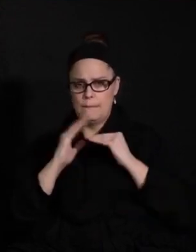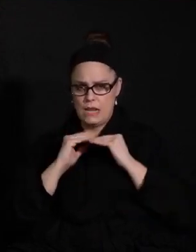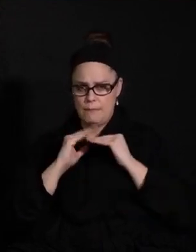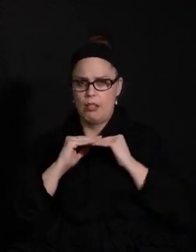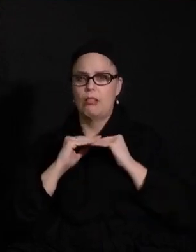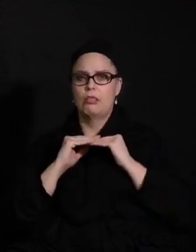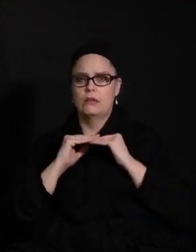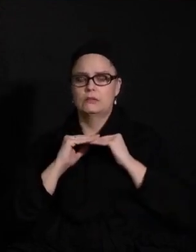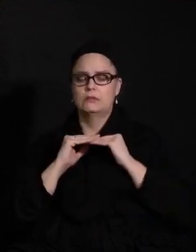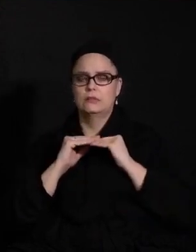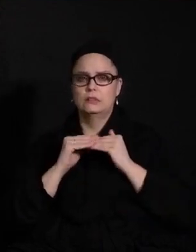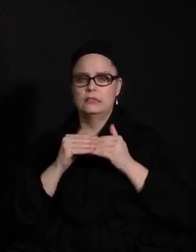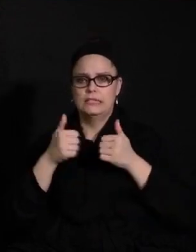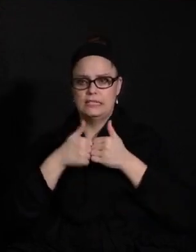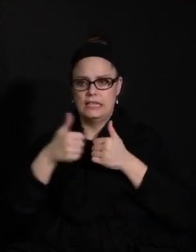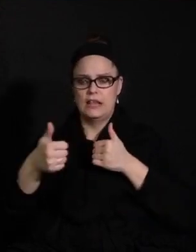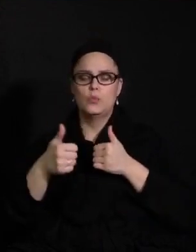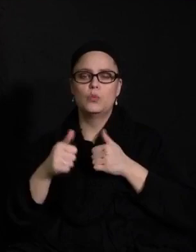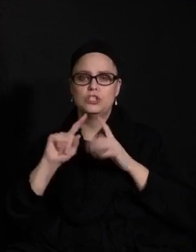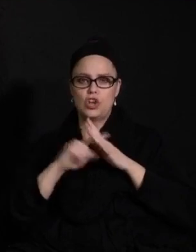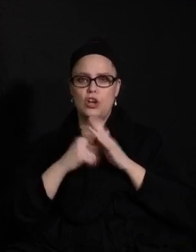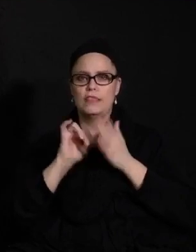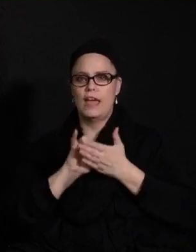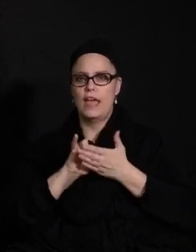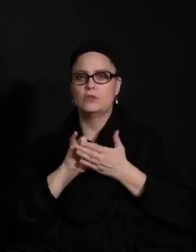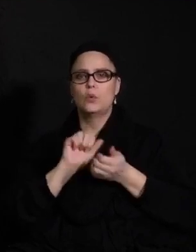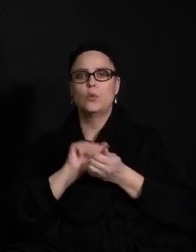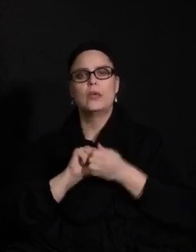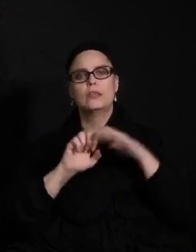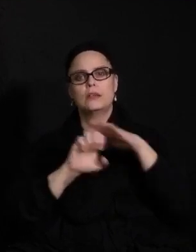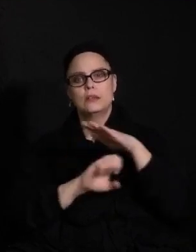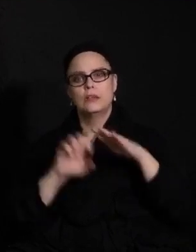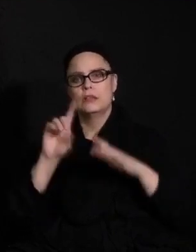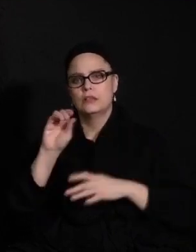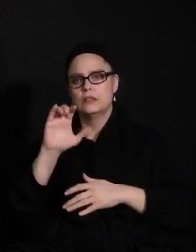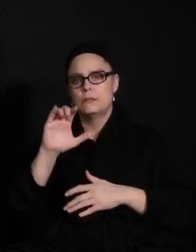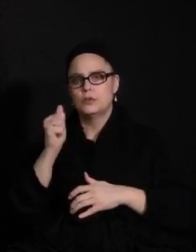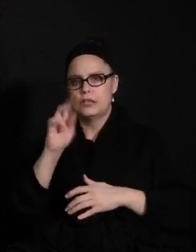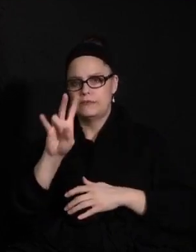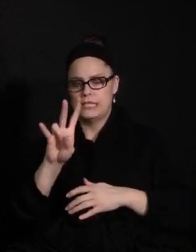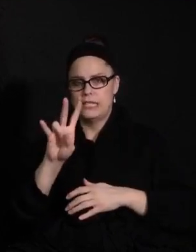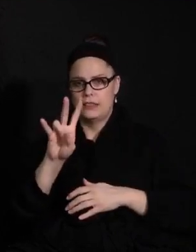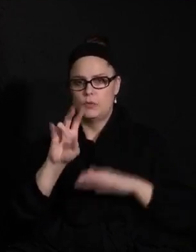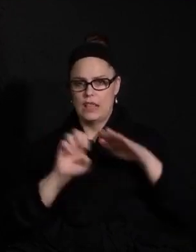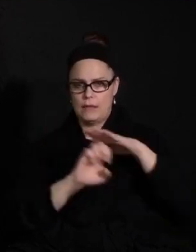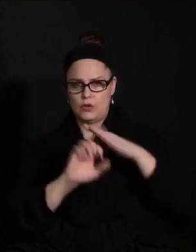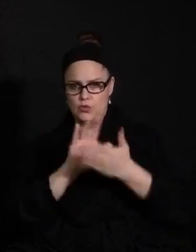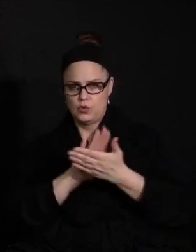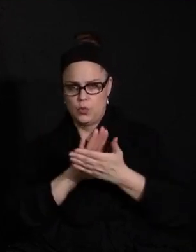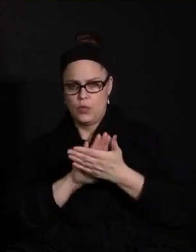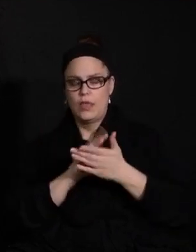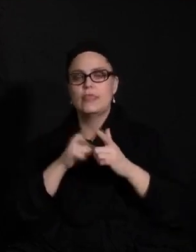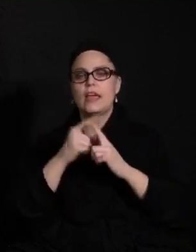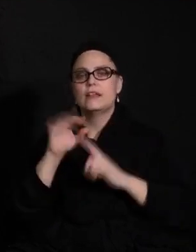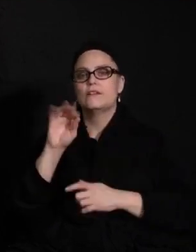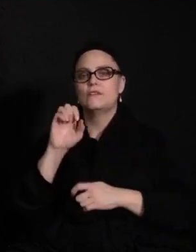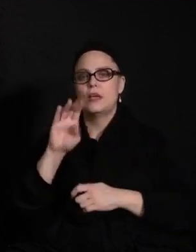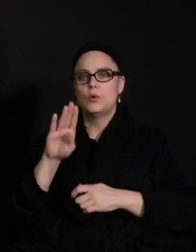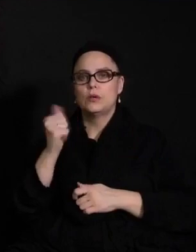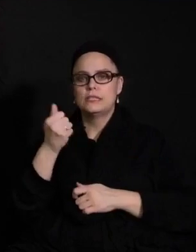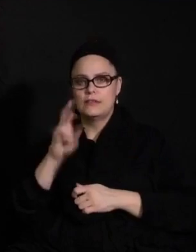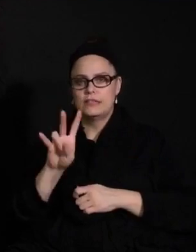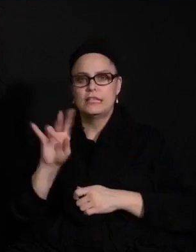elementary in return to in person on December 17th. And on February 17th, the